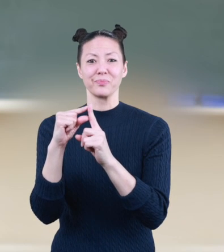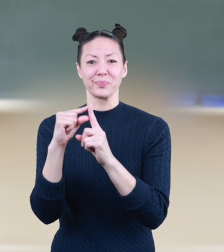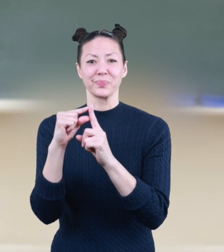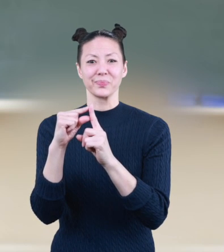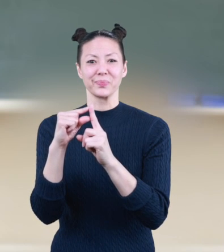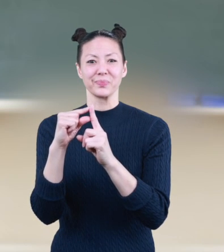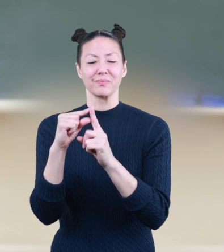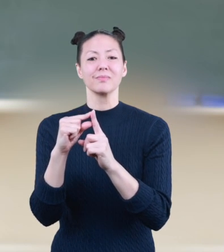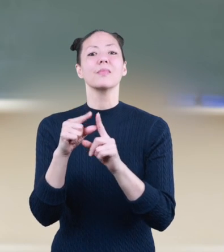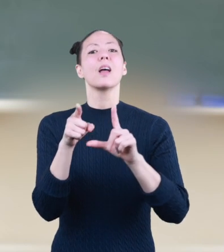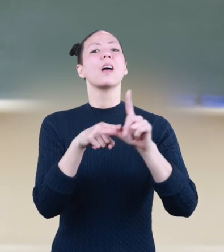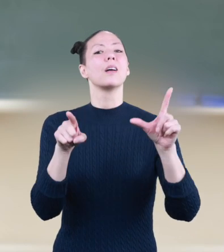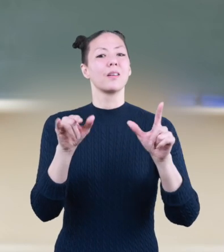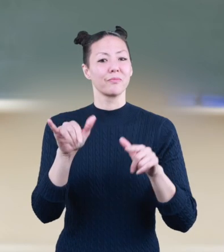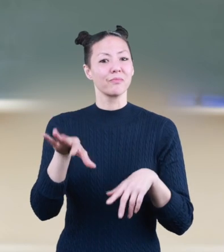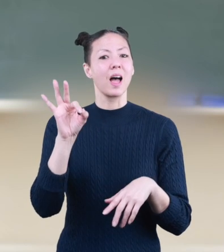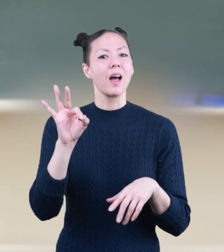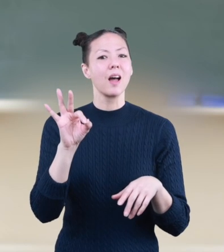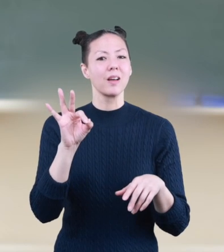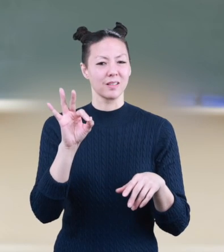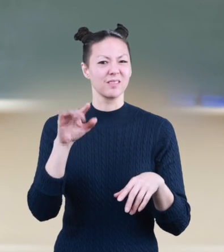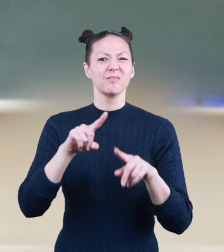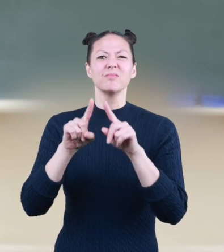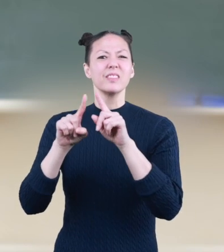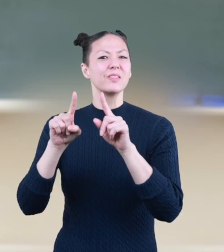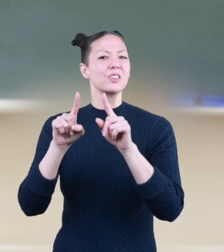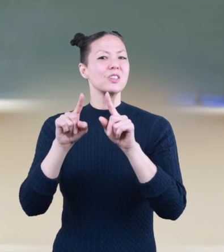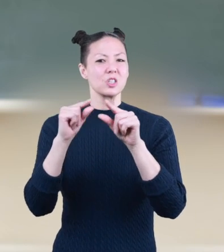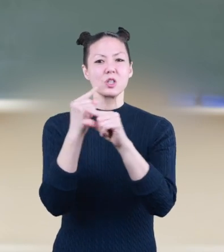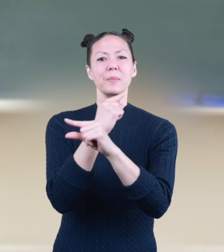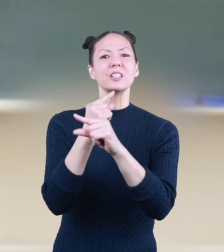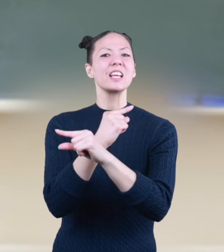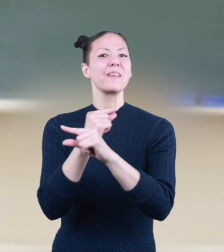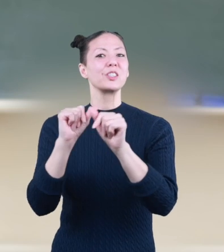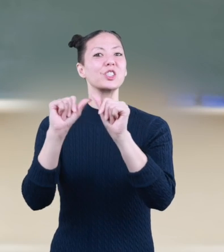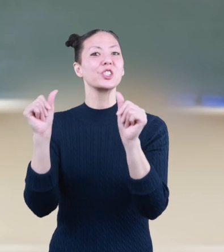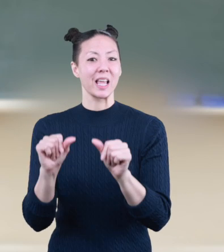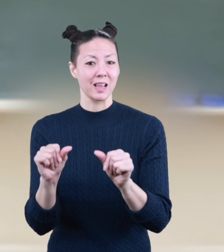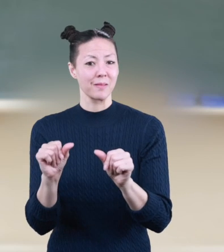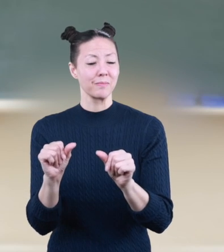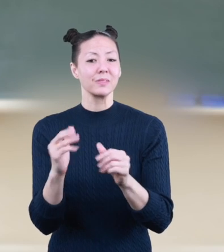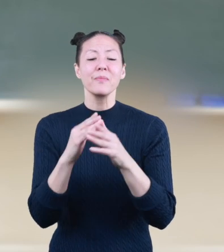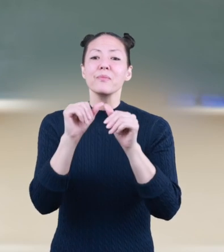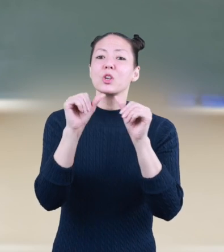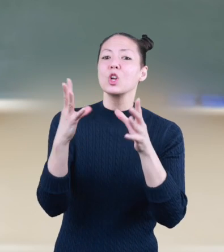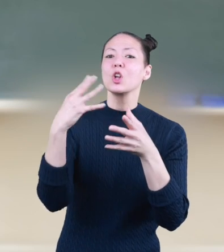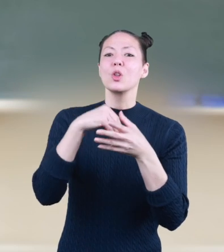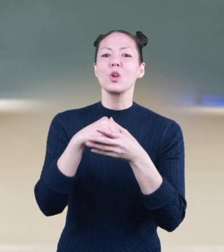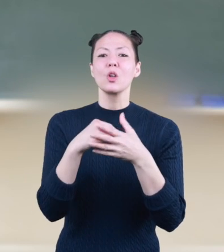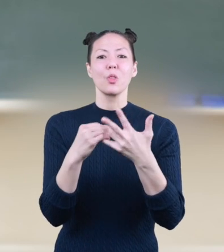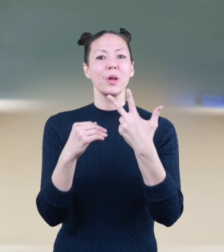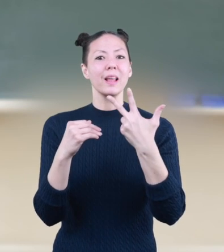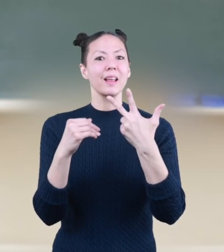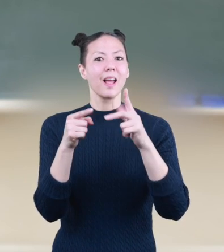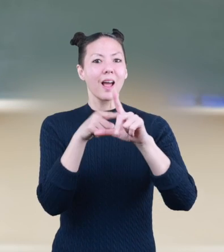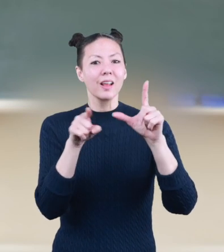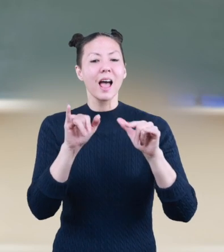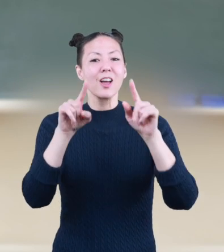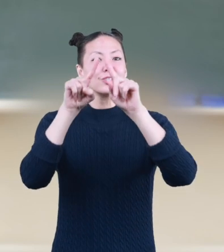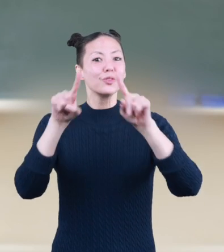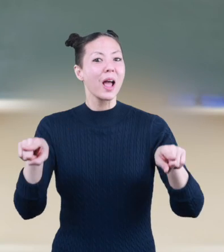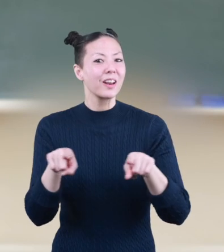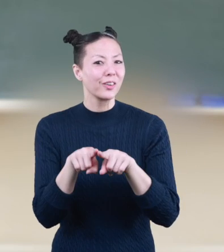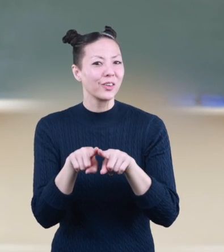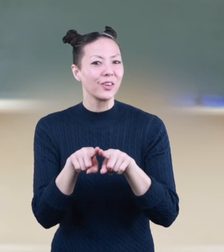terms. Angles are also found in other geometric shapes. Some figures include three angles, like the